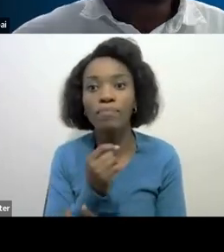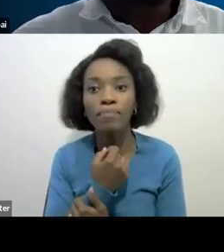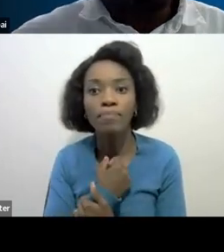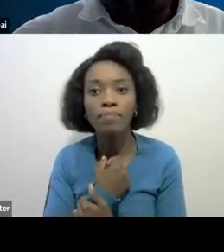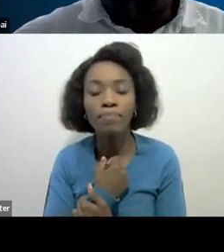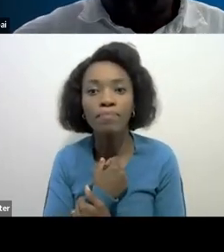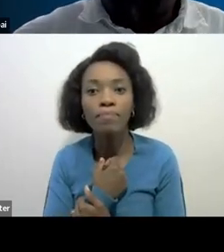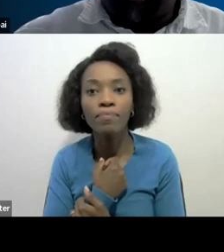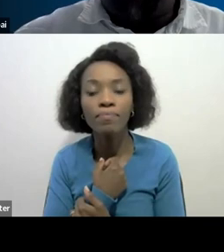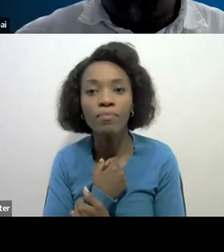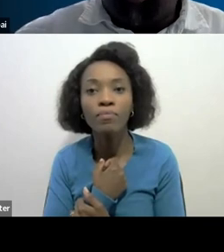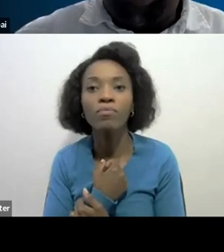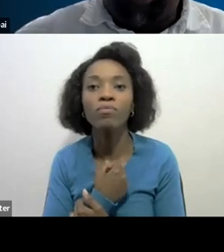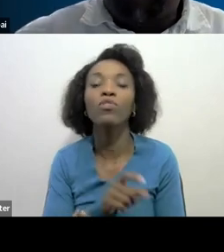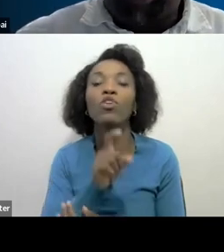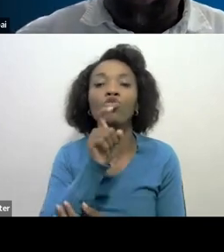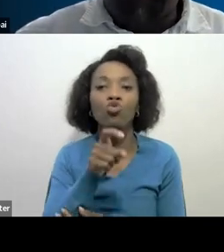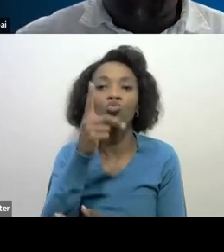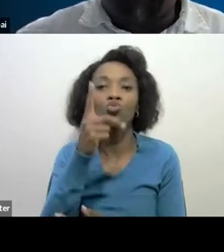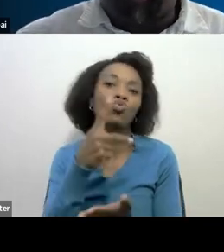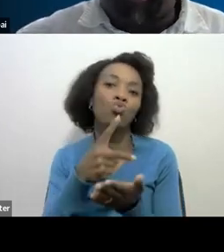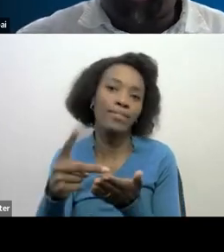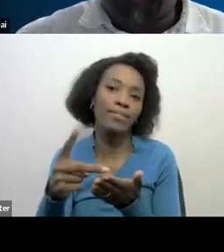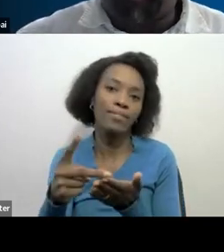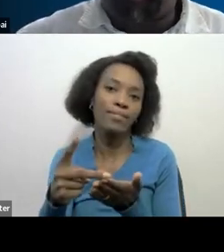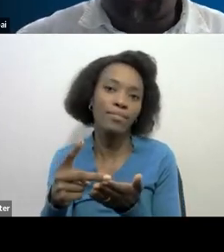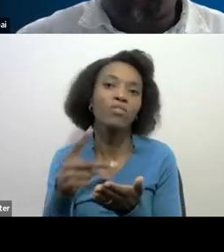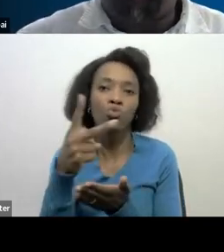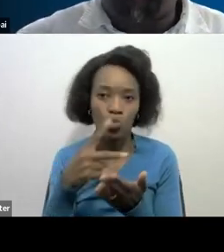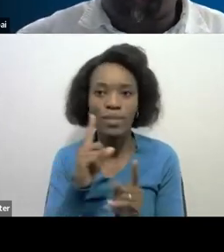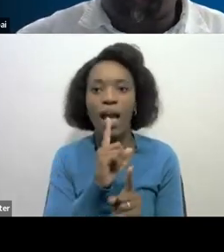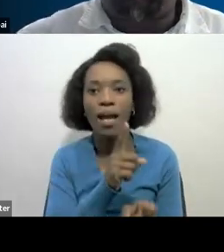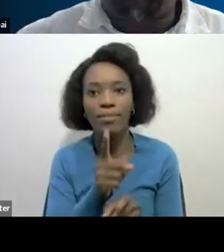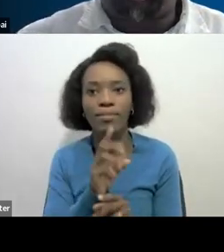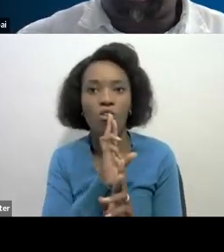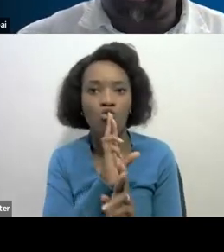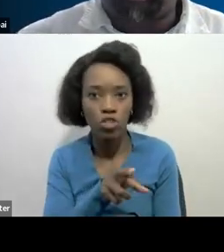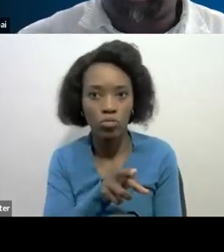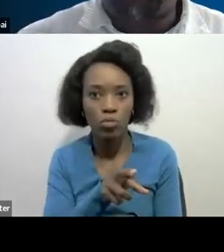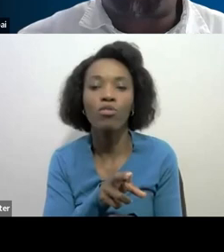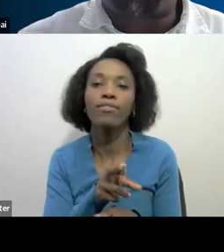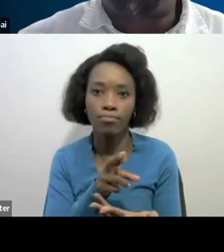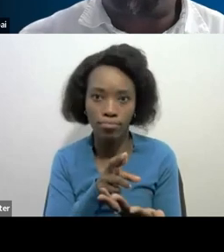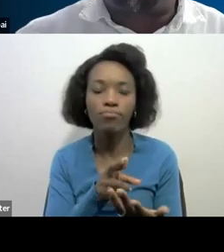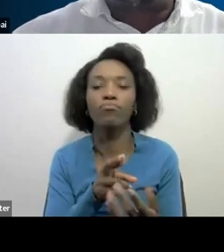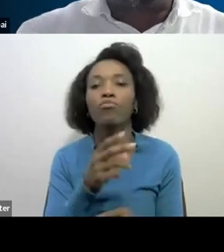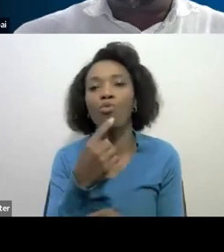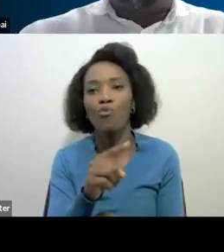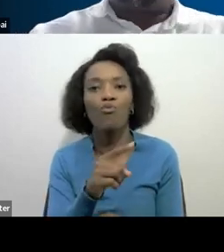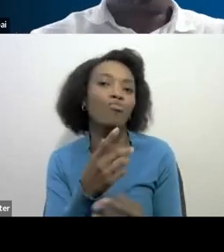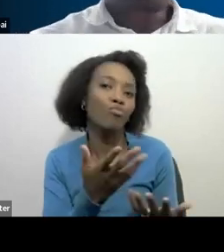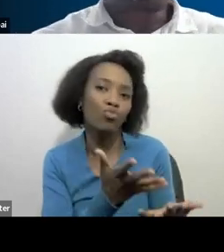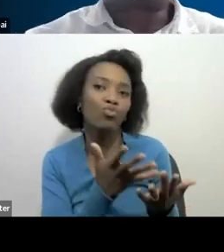it's supposed to take two weeks for us to respond to these kinds of things because